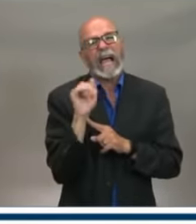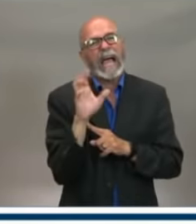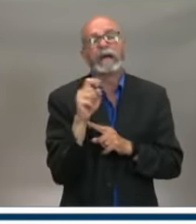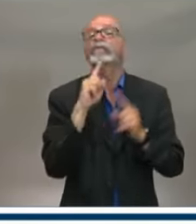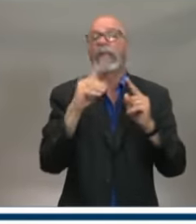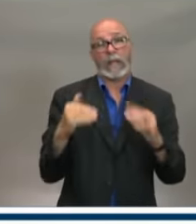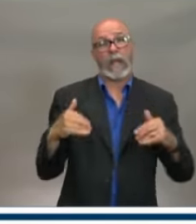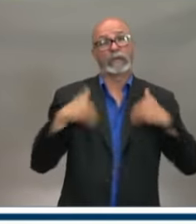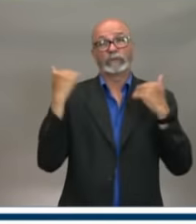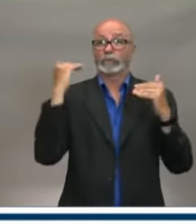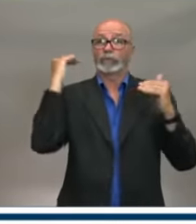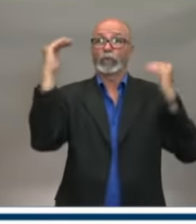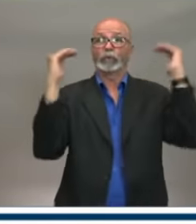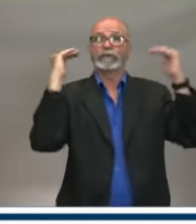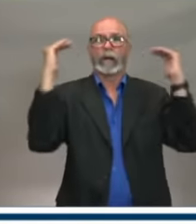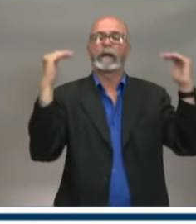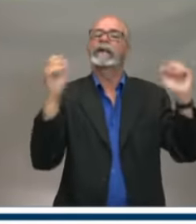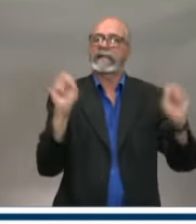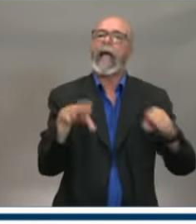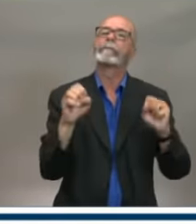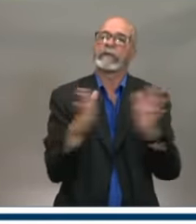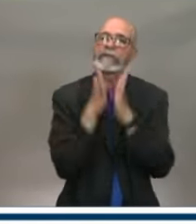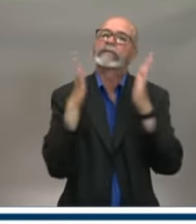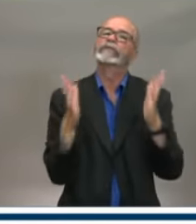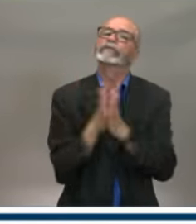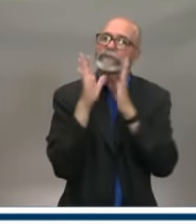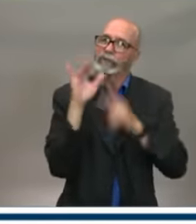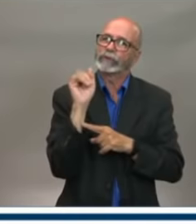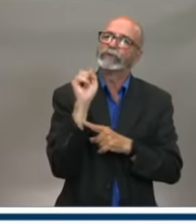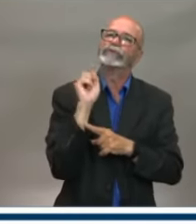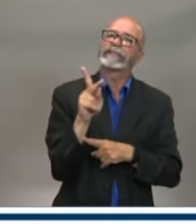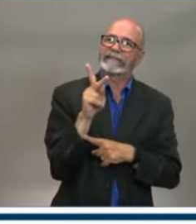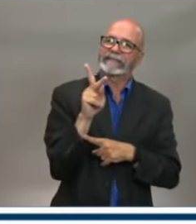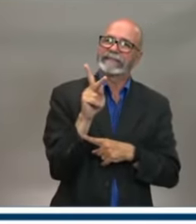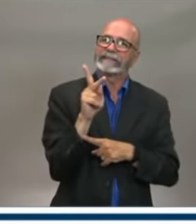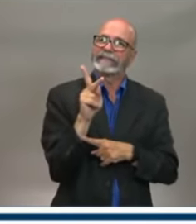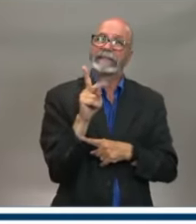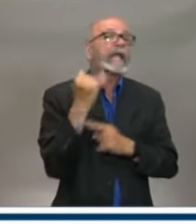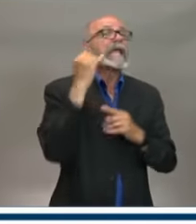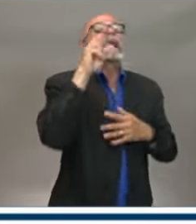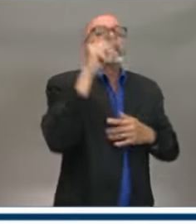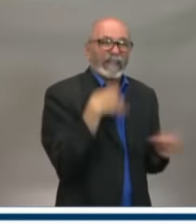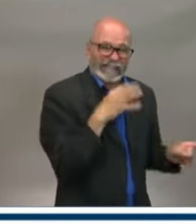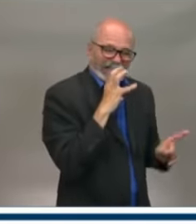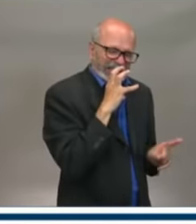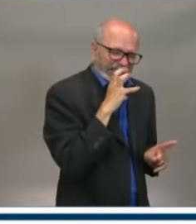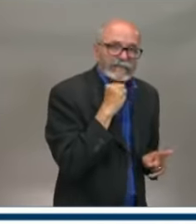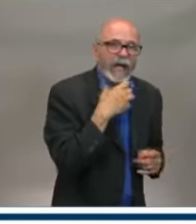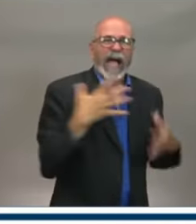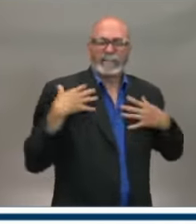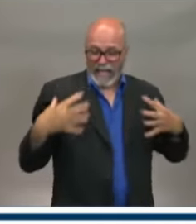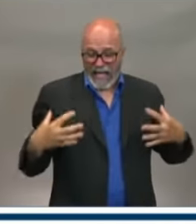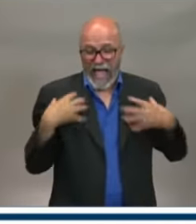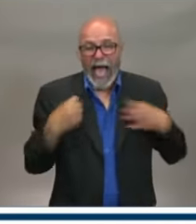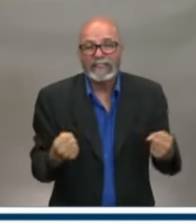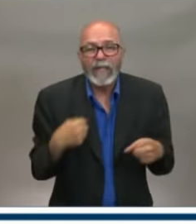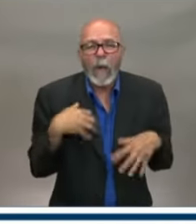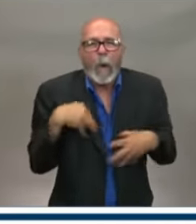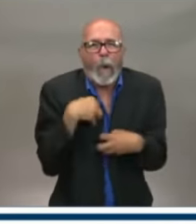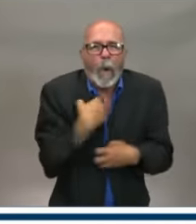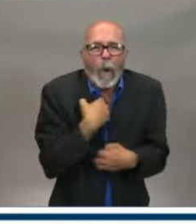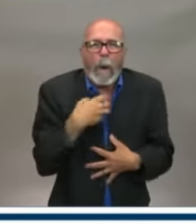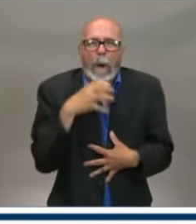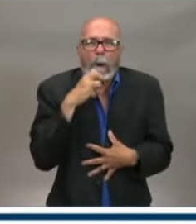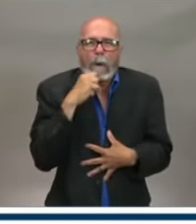severe outcome. So people need to factor that in. The older you are, the more number of chronic conditions, that the kind of choices you make and